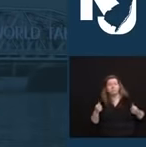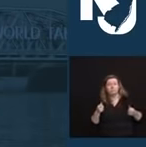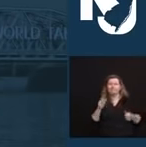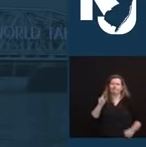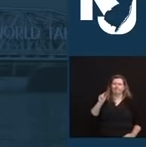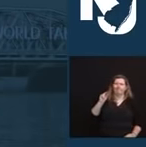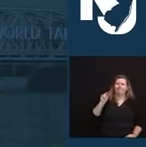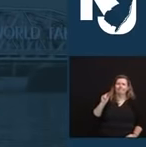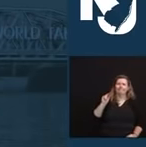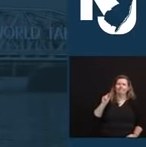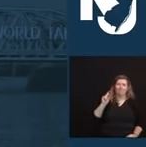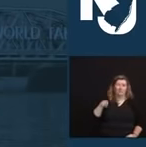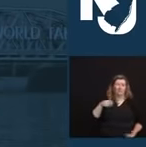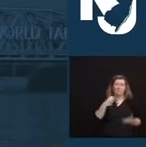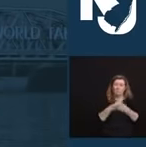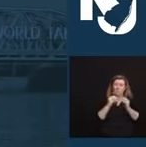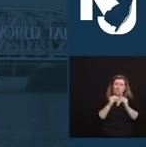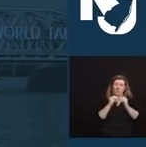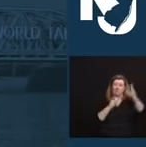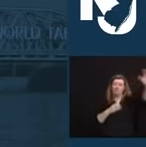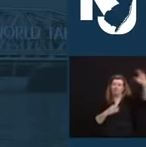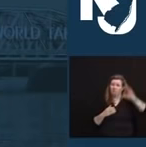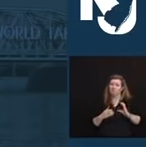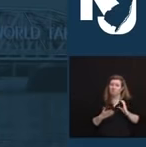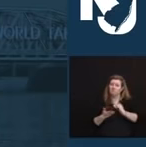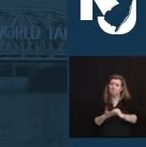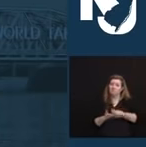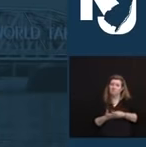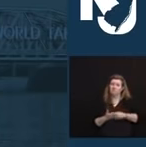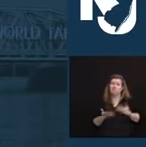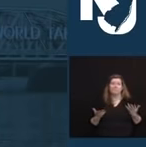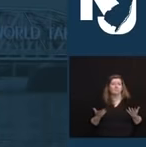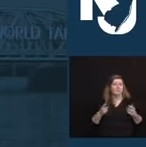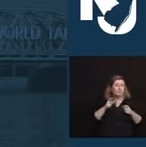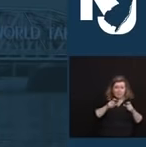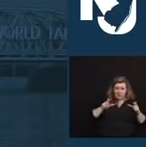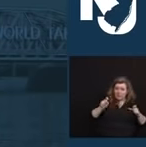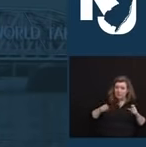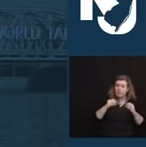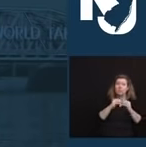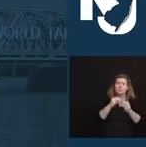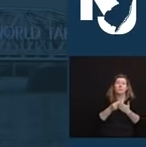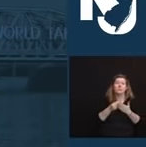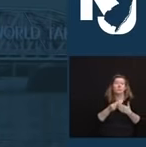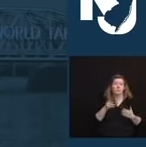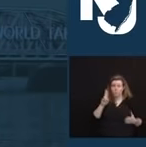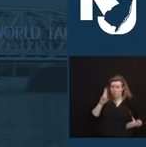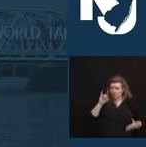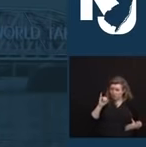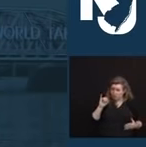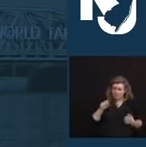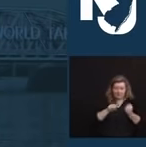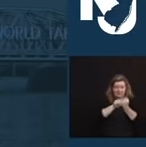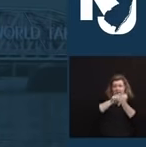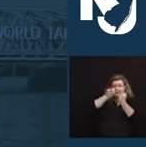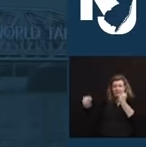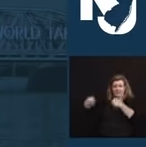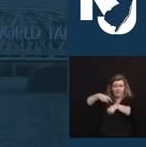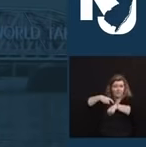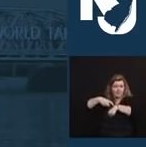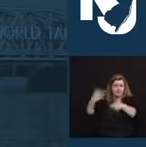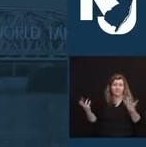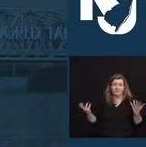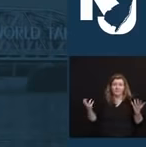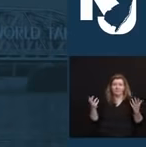Folks need more money. Unemployment benefits need to be extended longer. Small businesses and restaurants and the like need